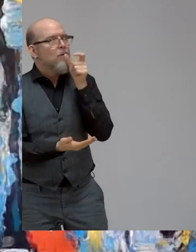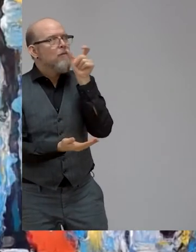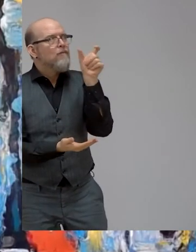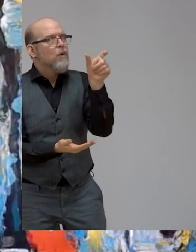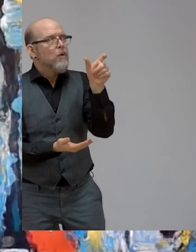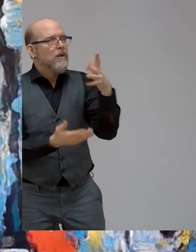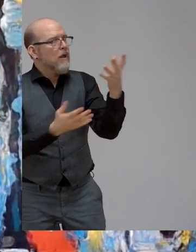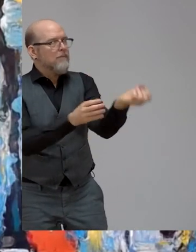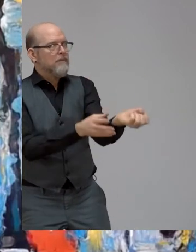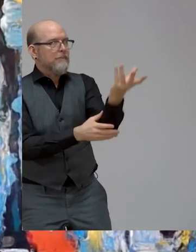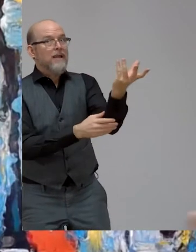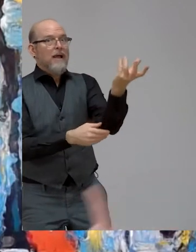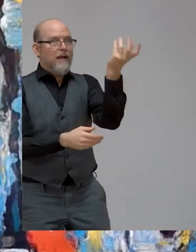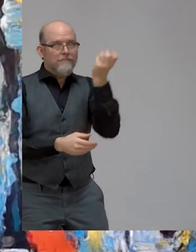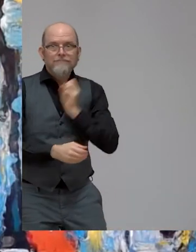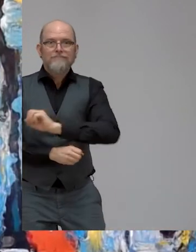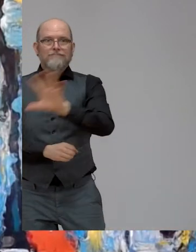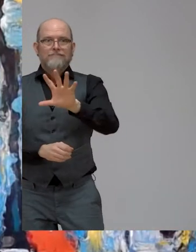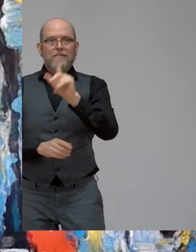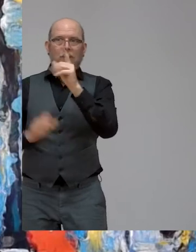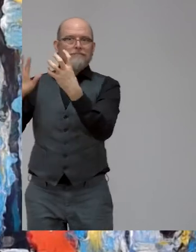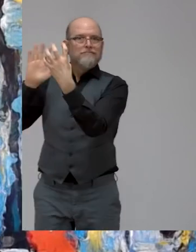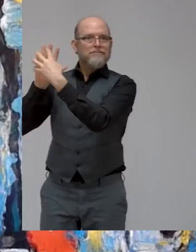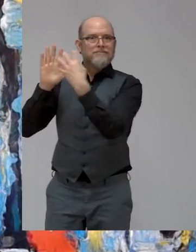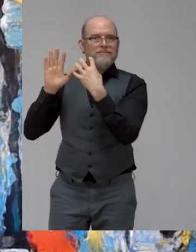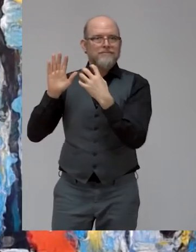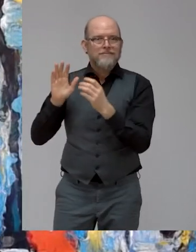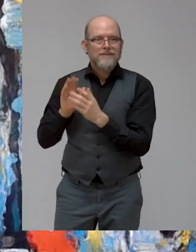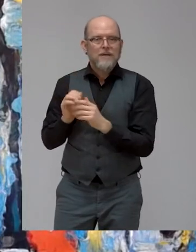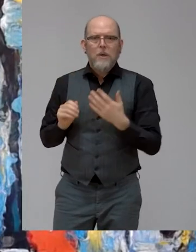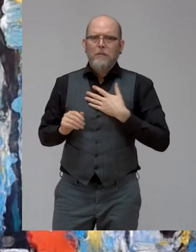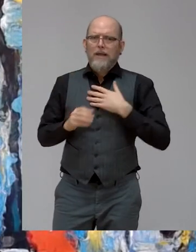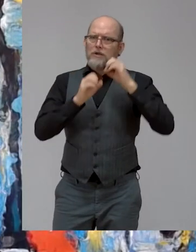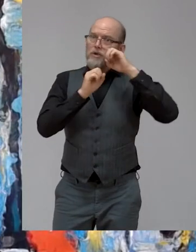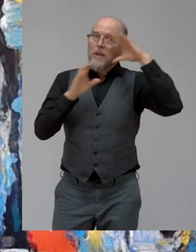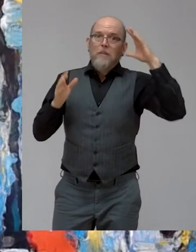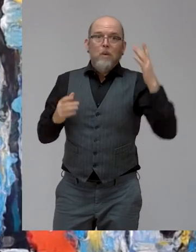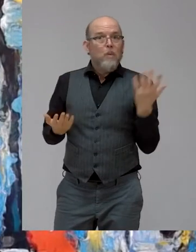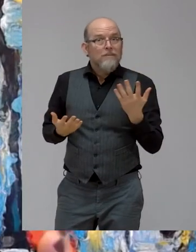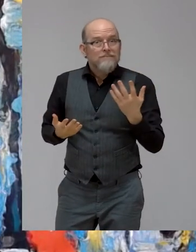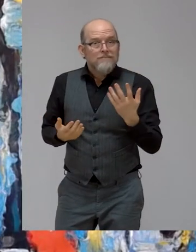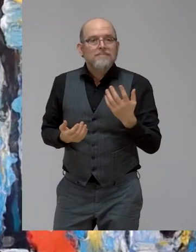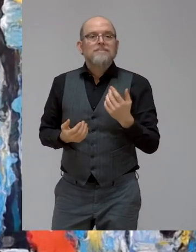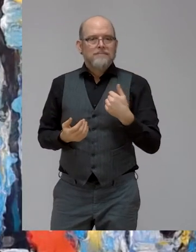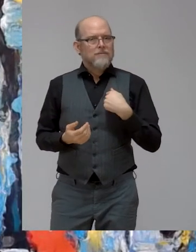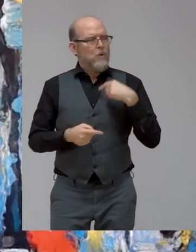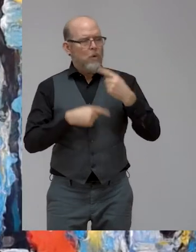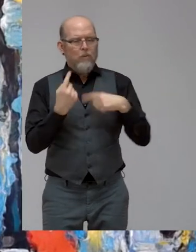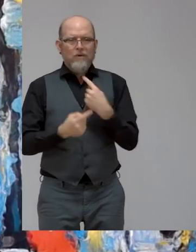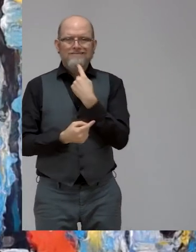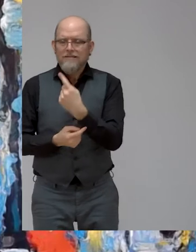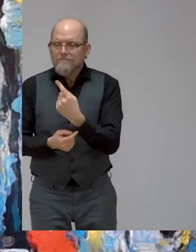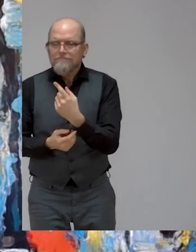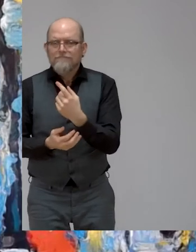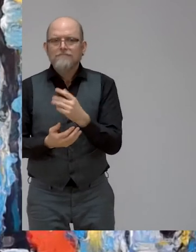And, you know, whenever I'm asked what my dream is, I always say that I meet so many amazing people